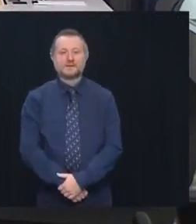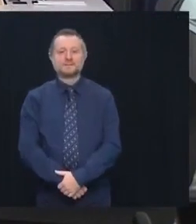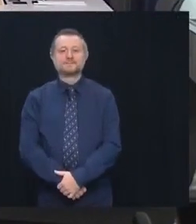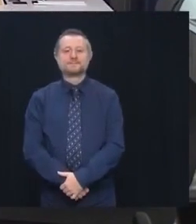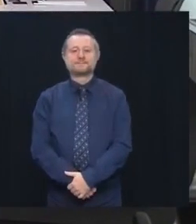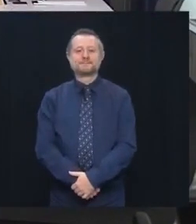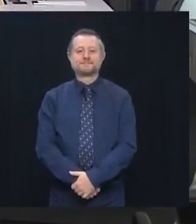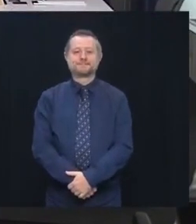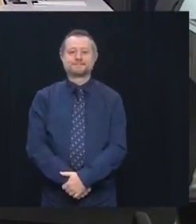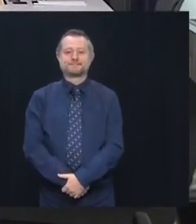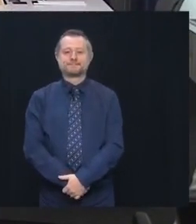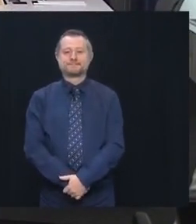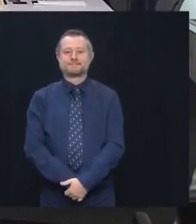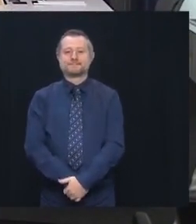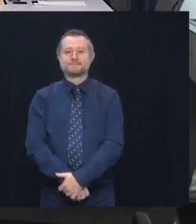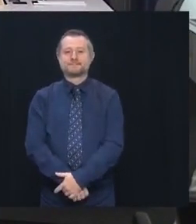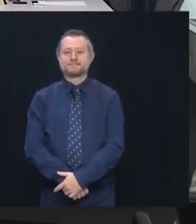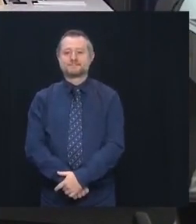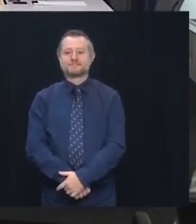SECRETARY